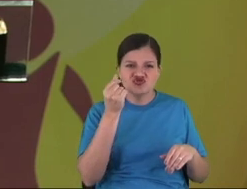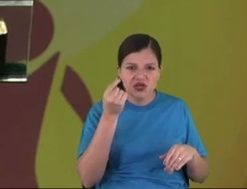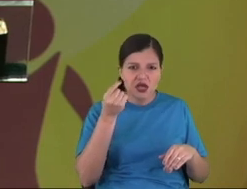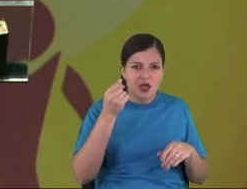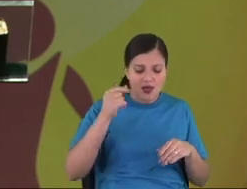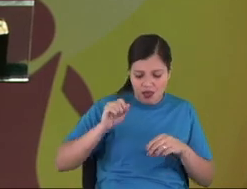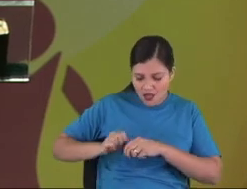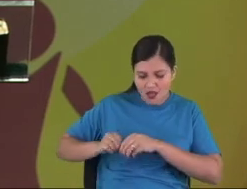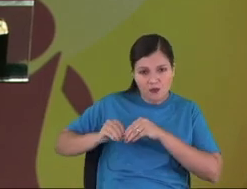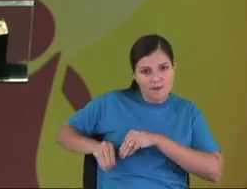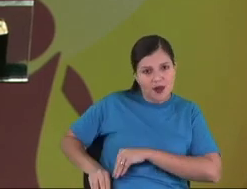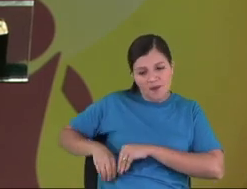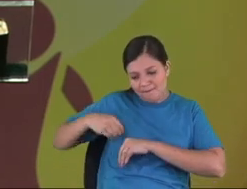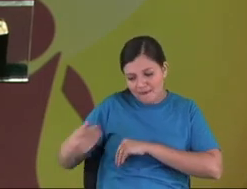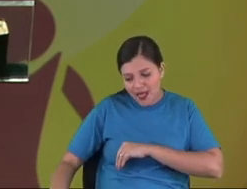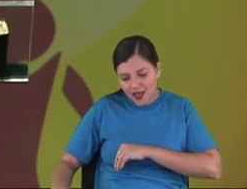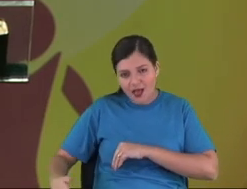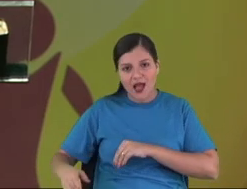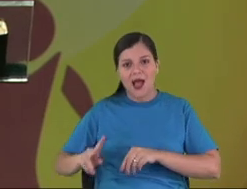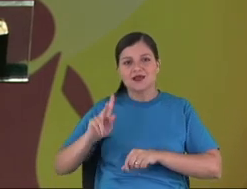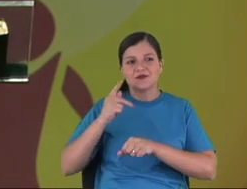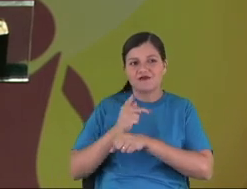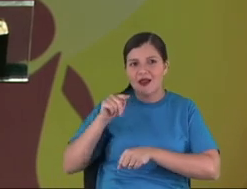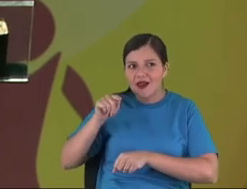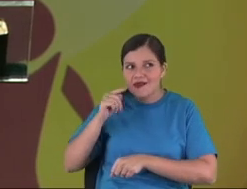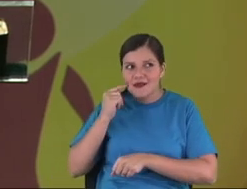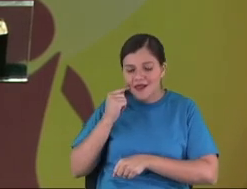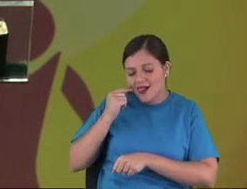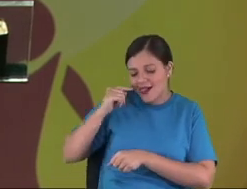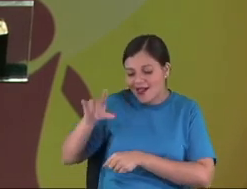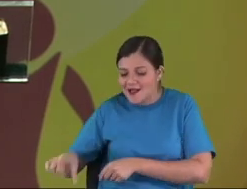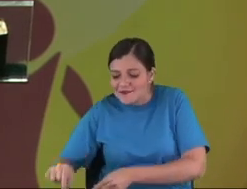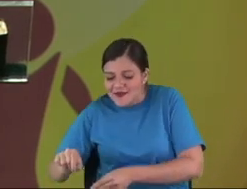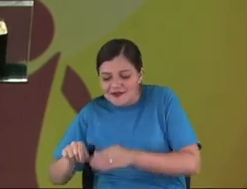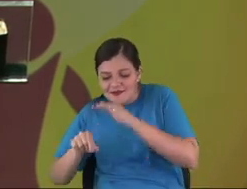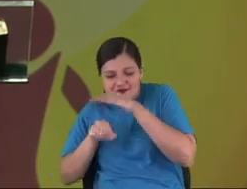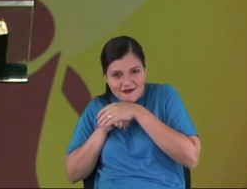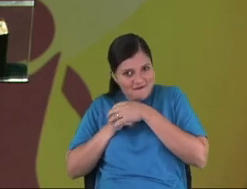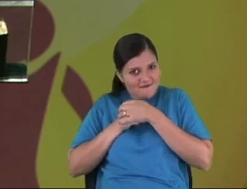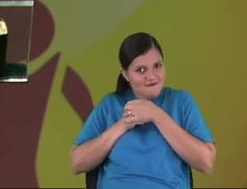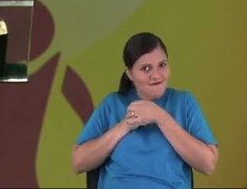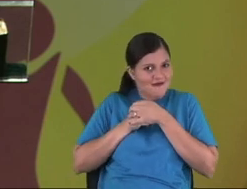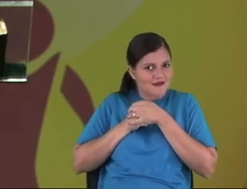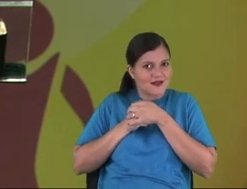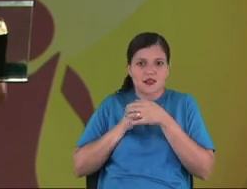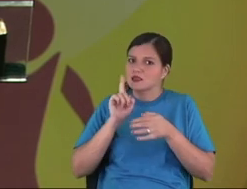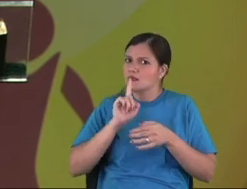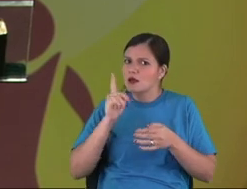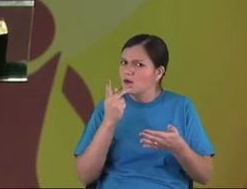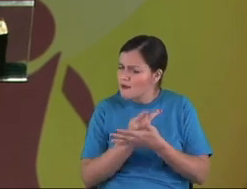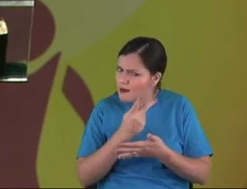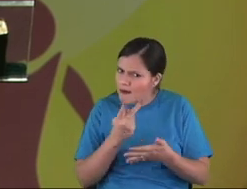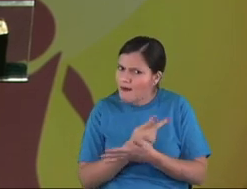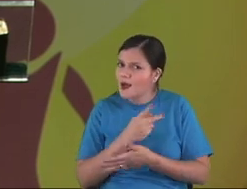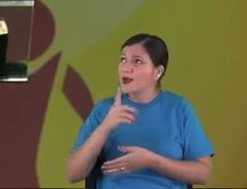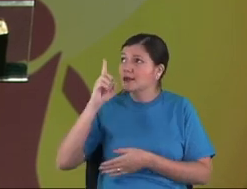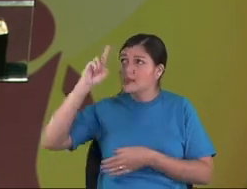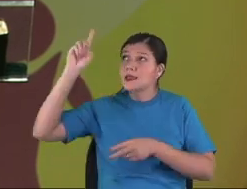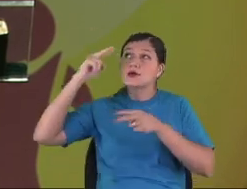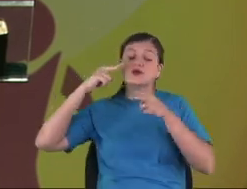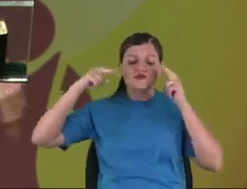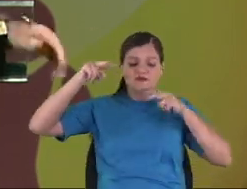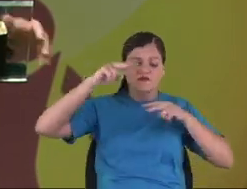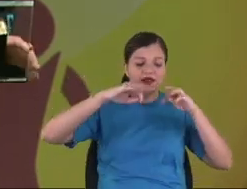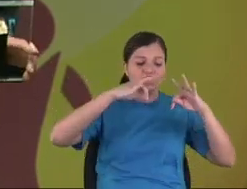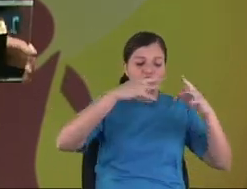floor, you know what belongs to the person. God see all the things. teach your kids number